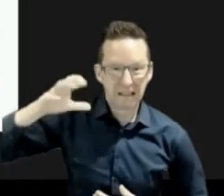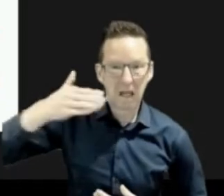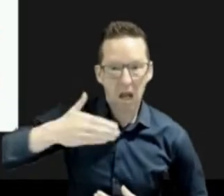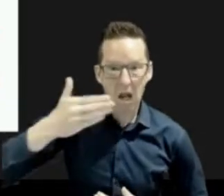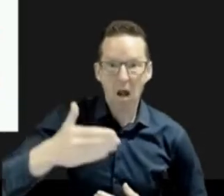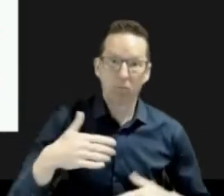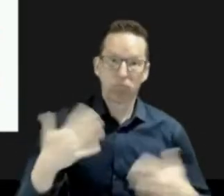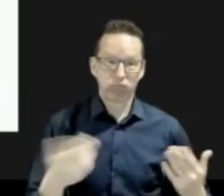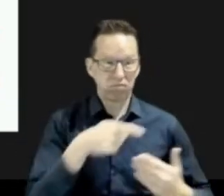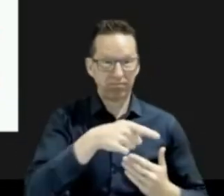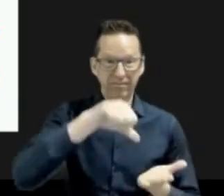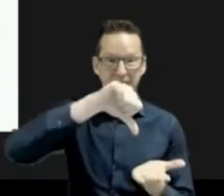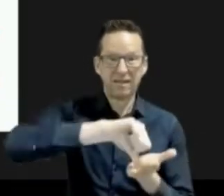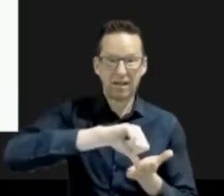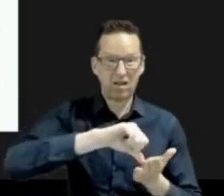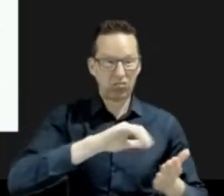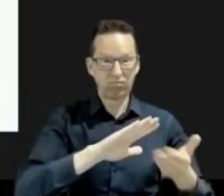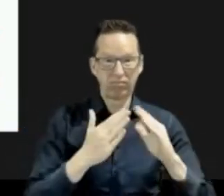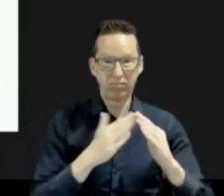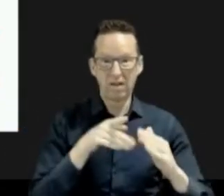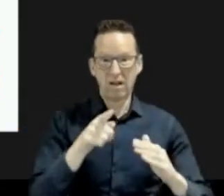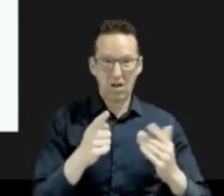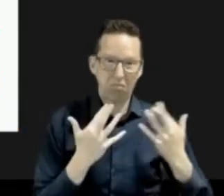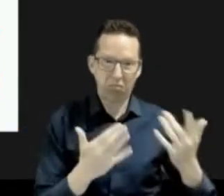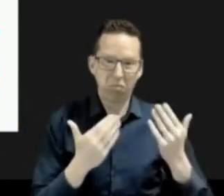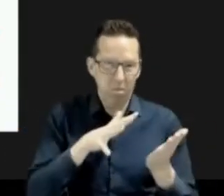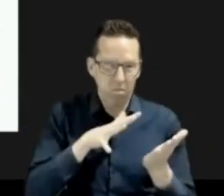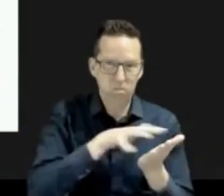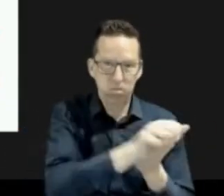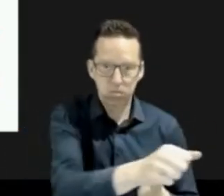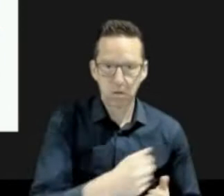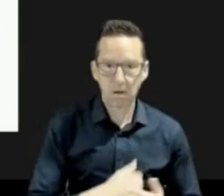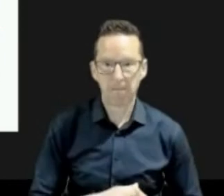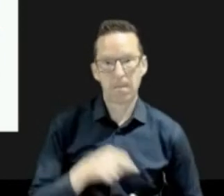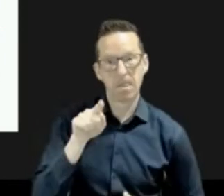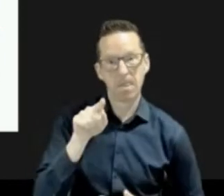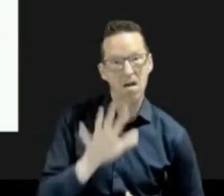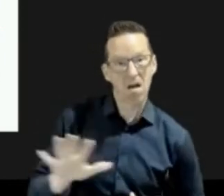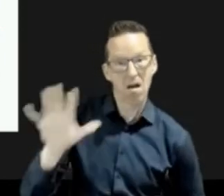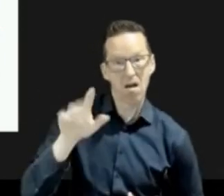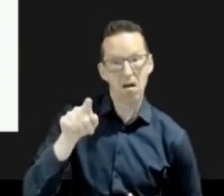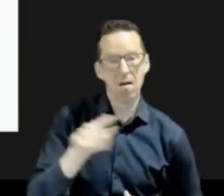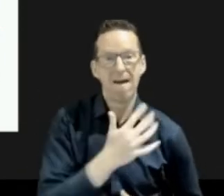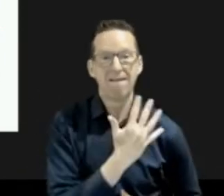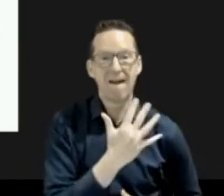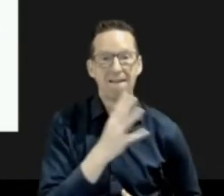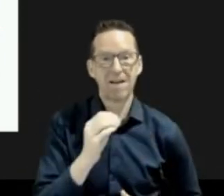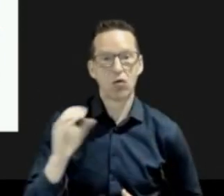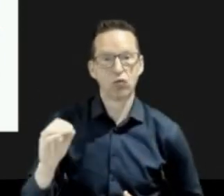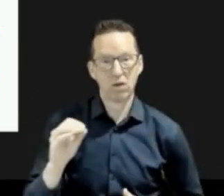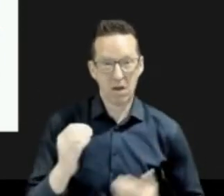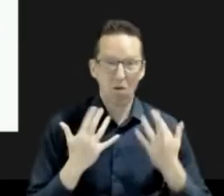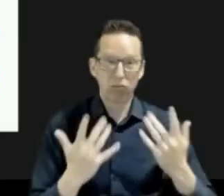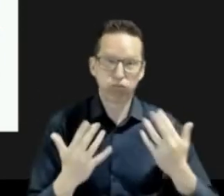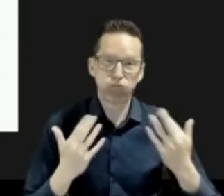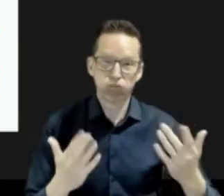The graphic on the left shows nearly 500 wildfires burning by early August, half of which were out of control. The majority